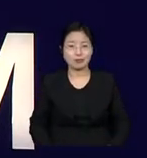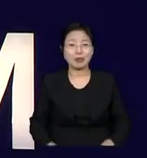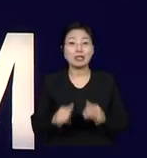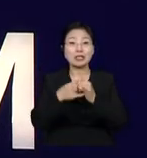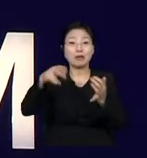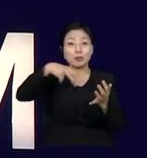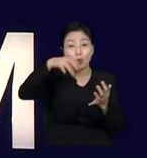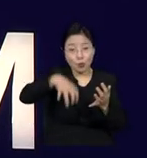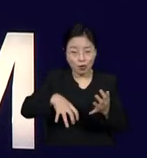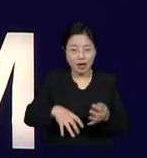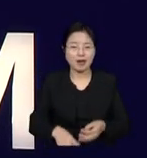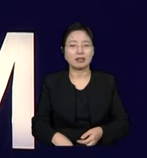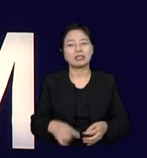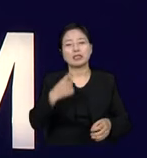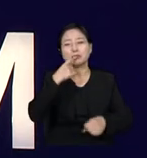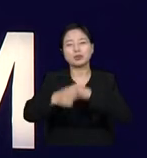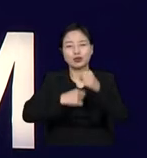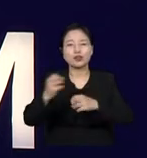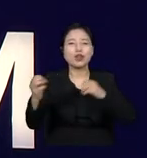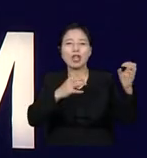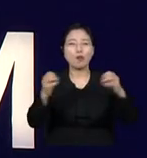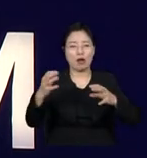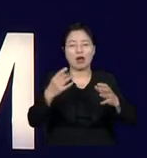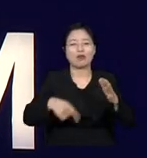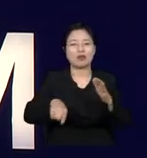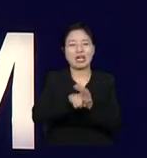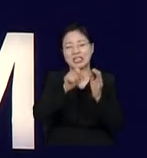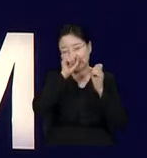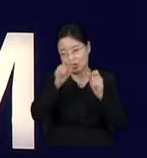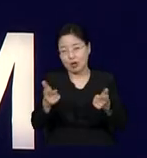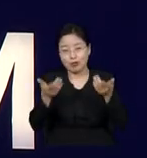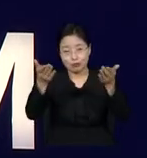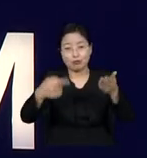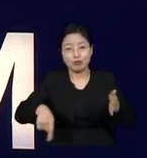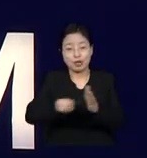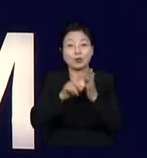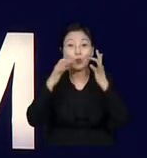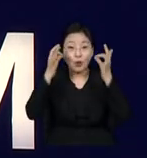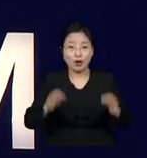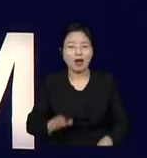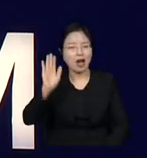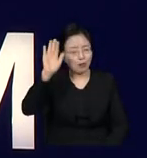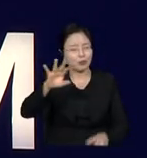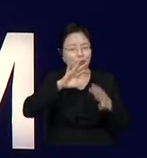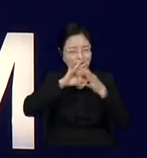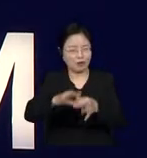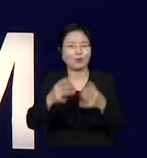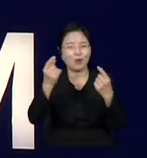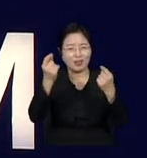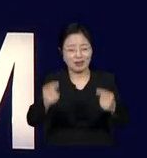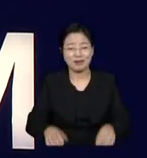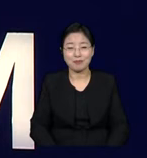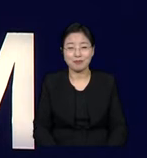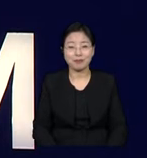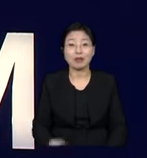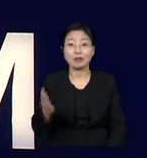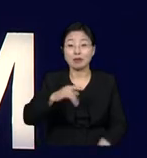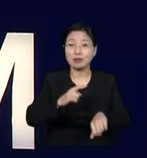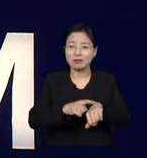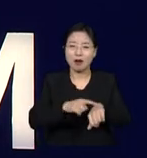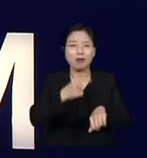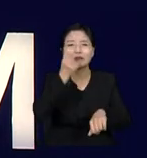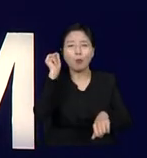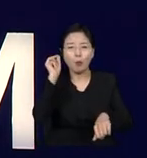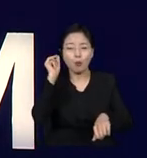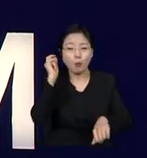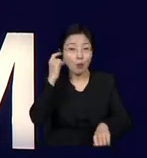learning opportunities for democratic conversations, and we will continue to do so for many years. But time is running out, both for me and for